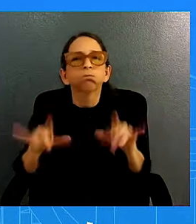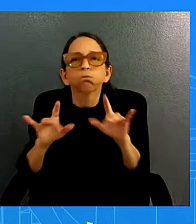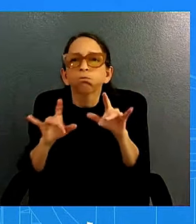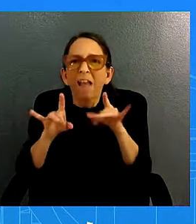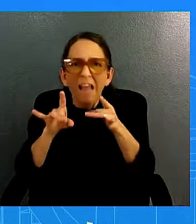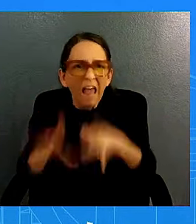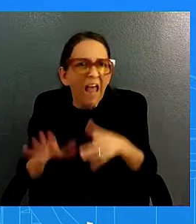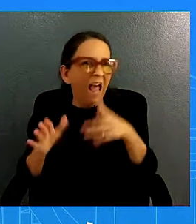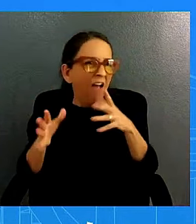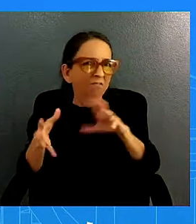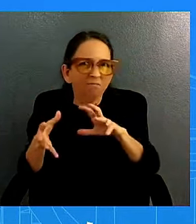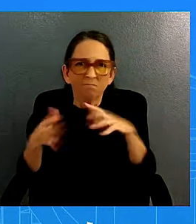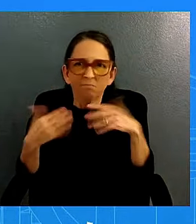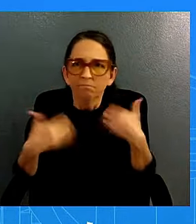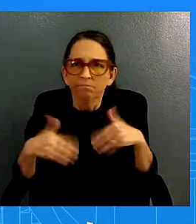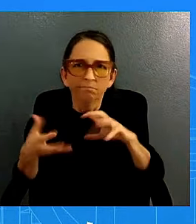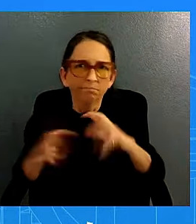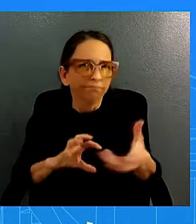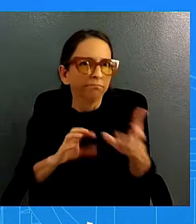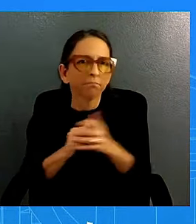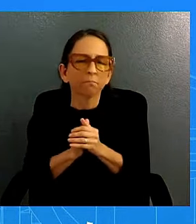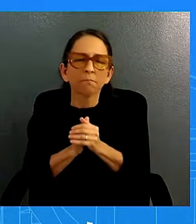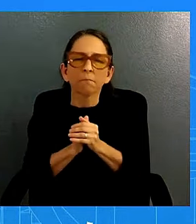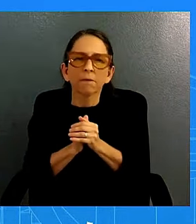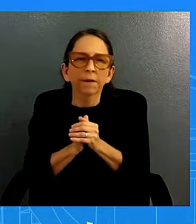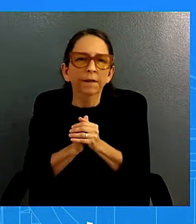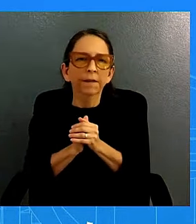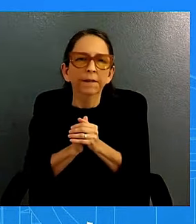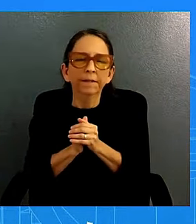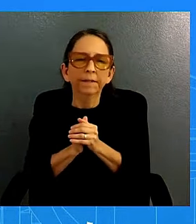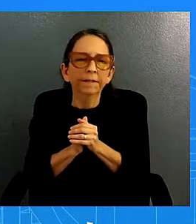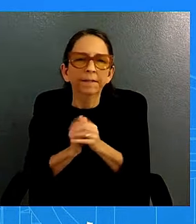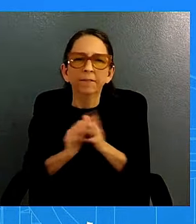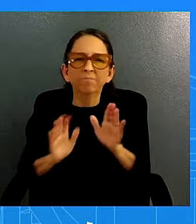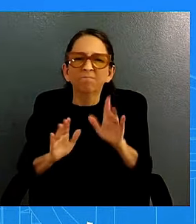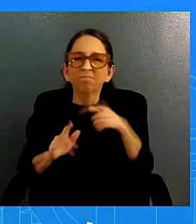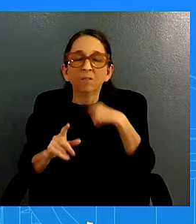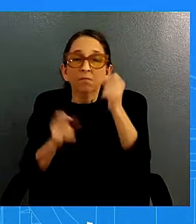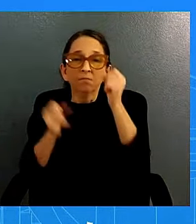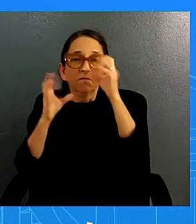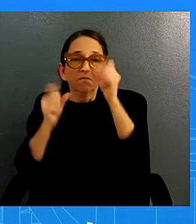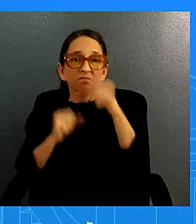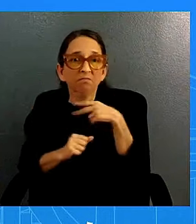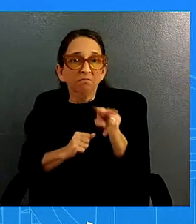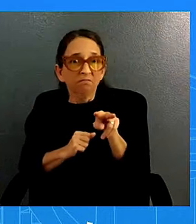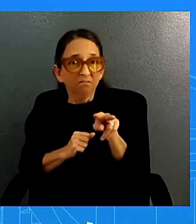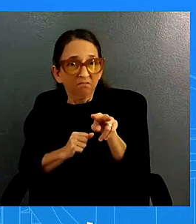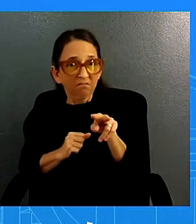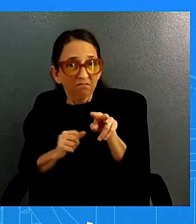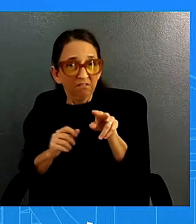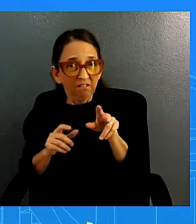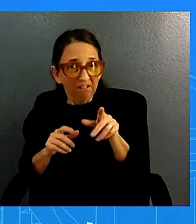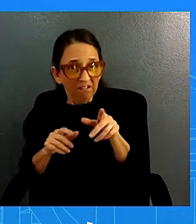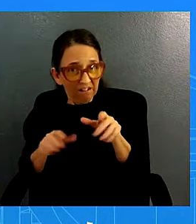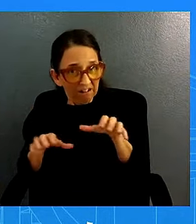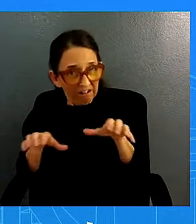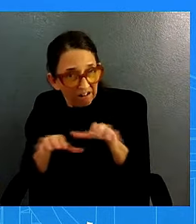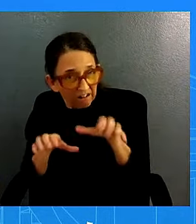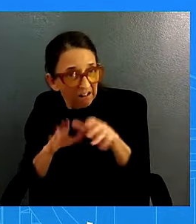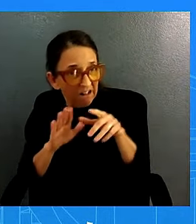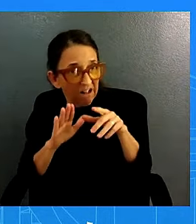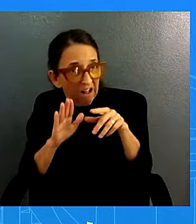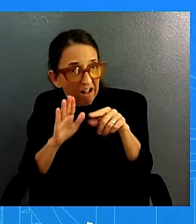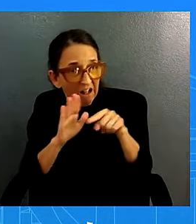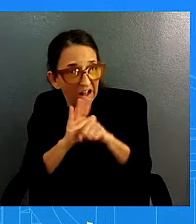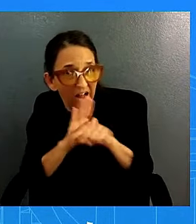um it's just quite unbelievable that we're doing this especially when we're talking about leaders who are supposed to protect peoples protect